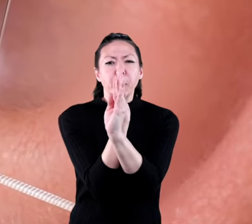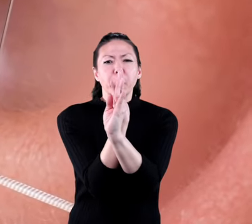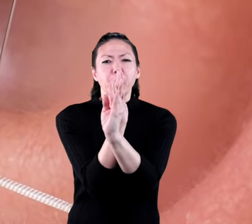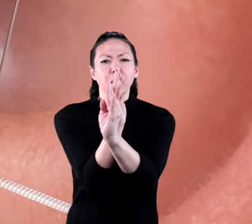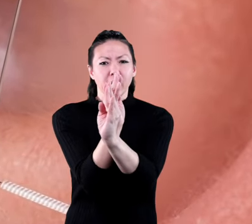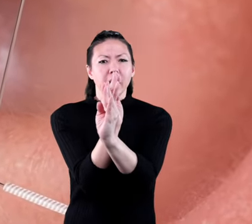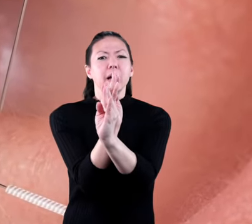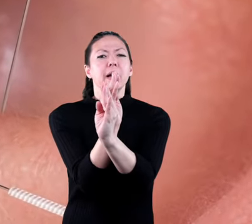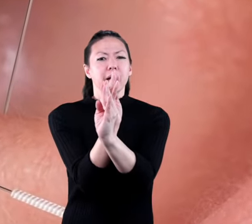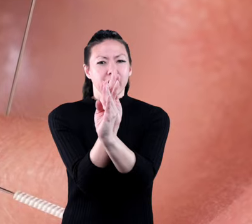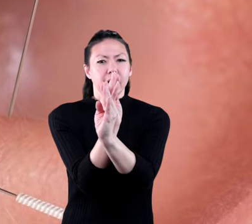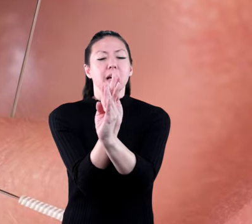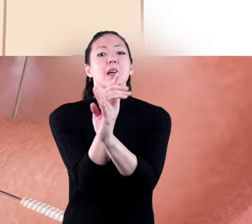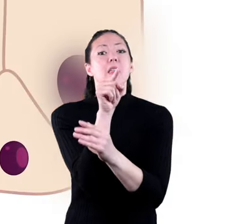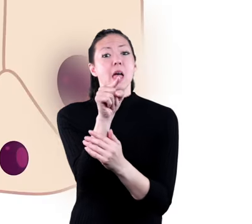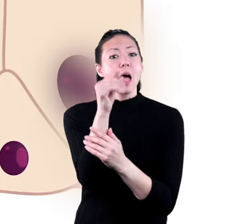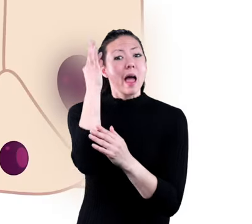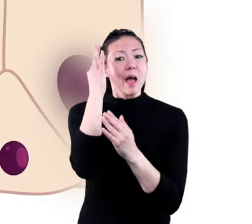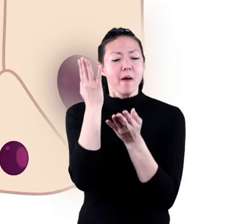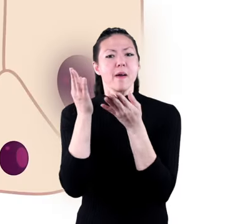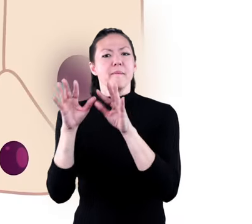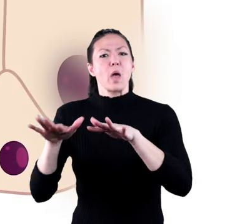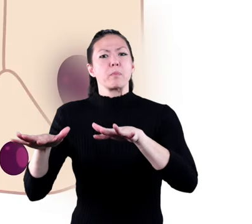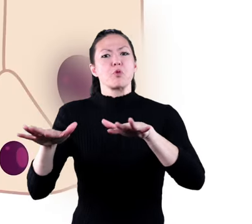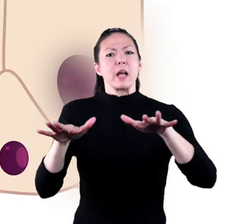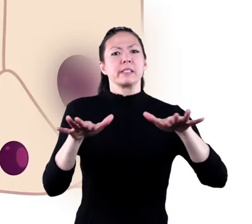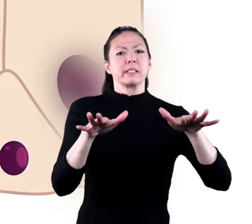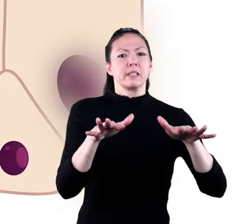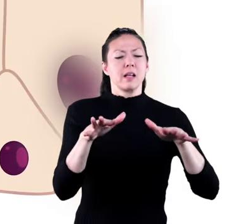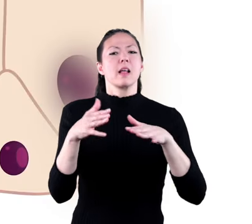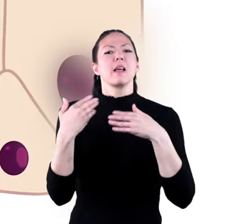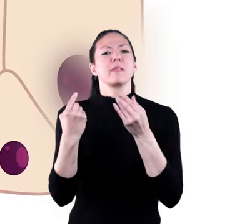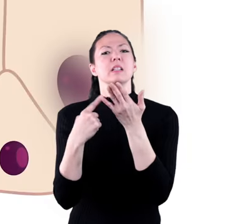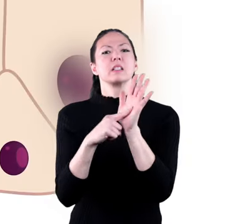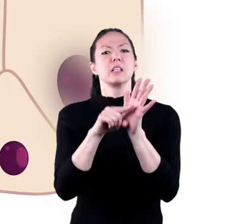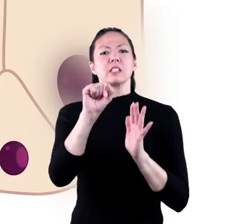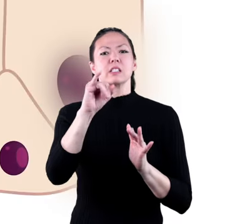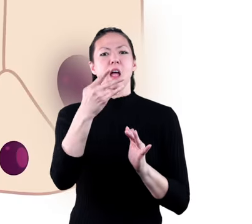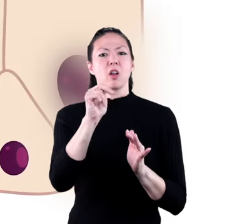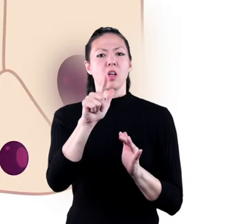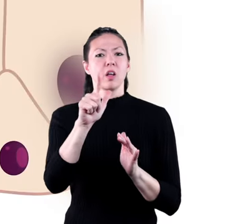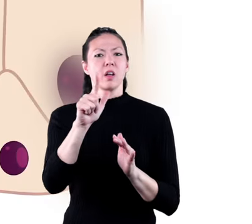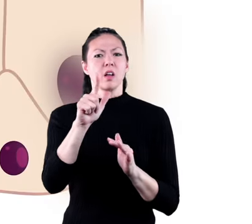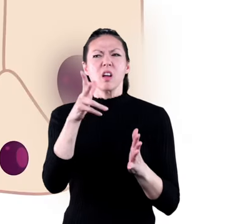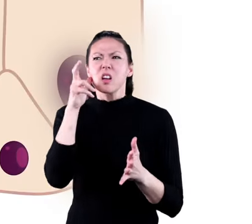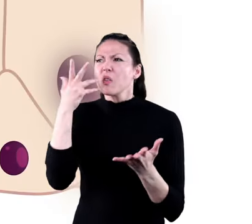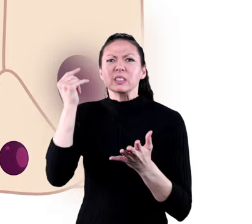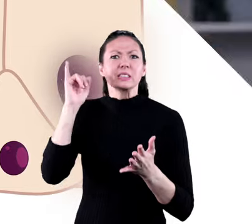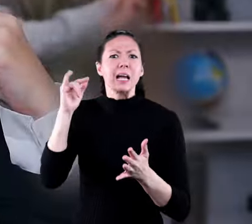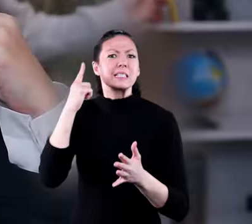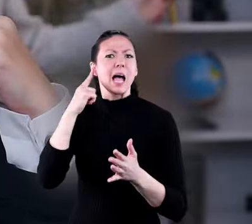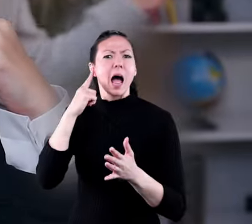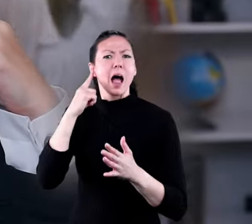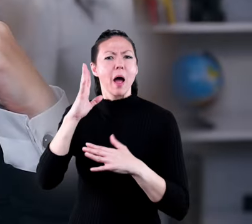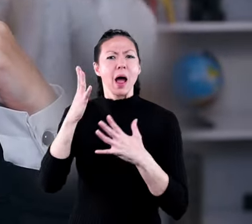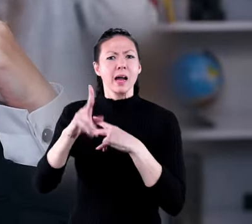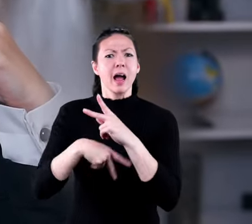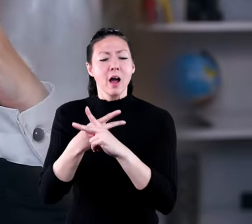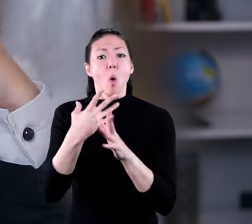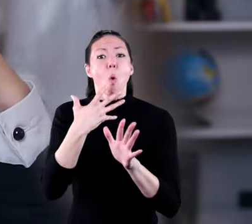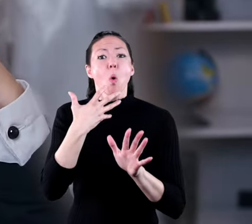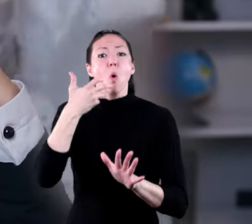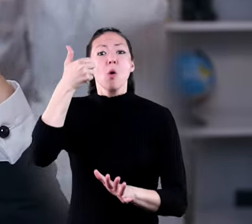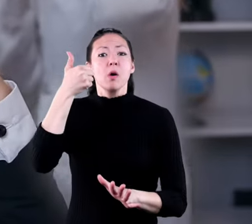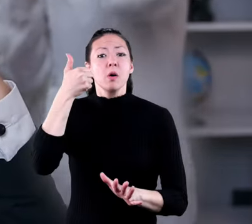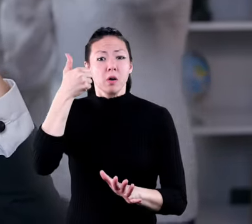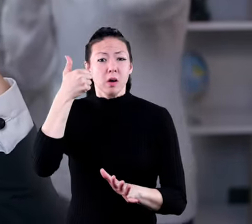on the head of a pin these hairs vibrate and then send signals to your brain to make sense of what you are hearing as we get older